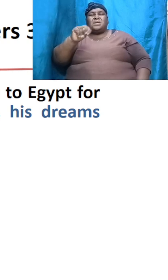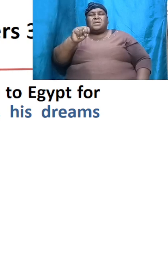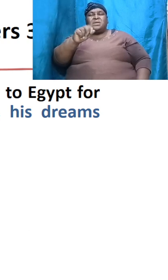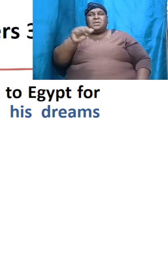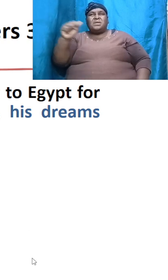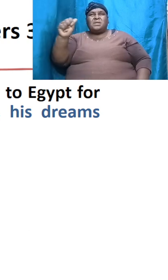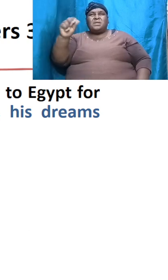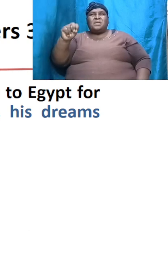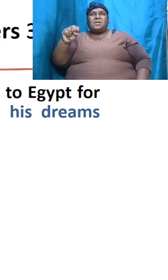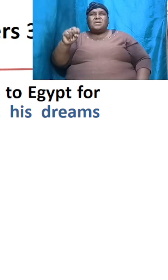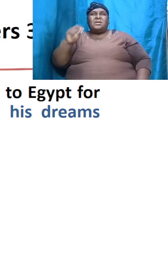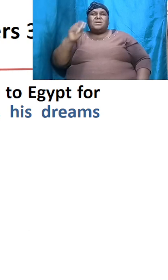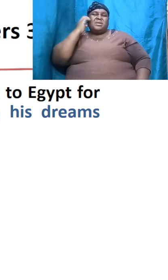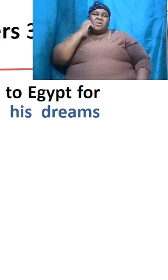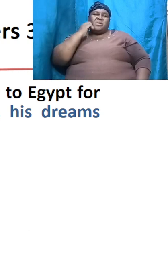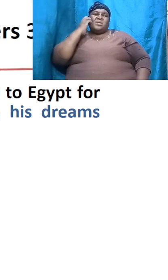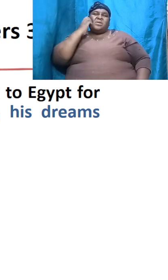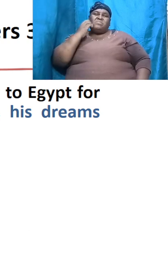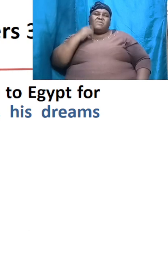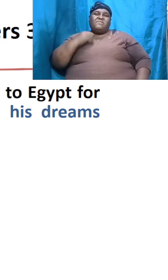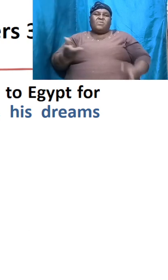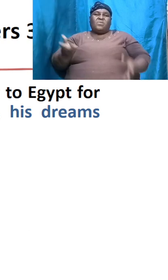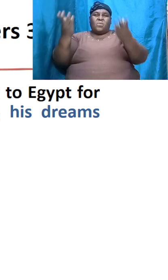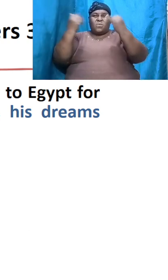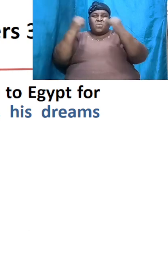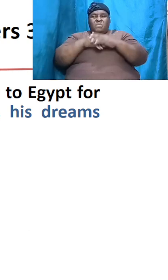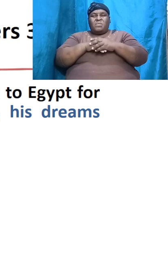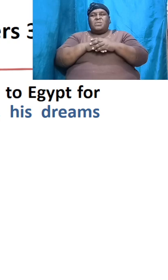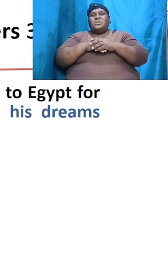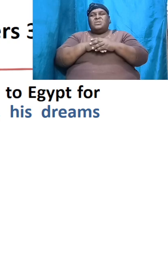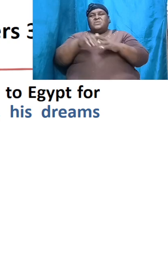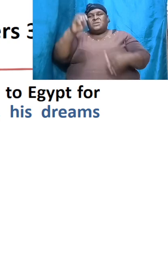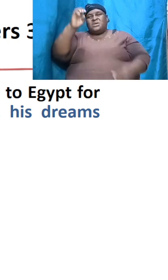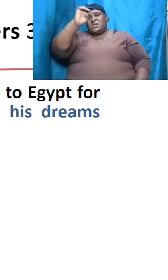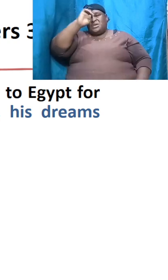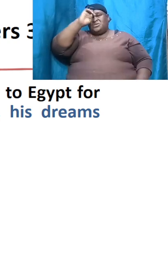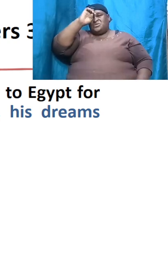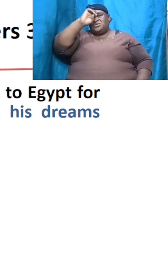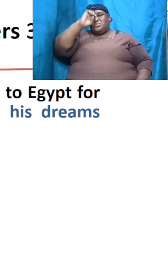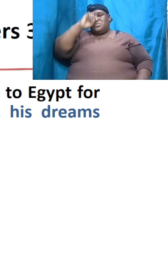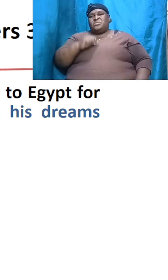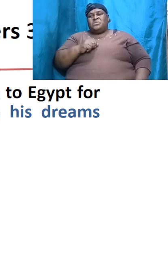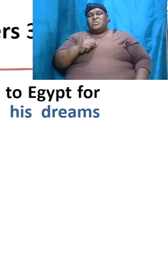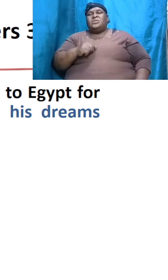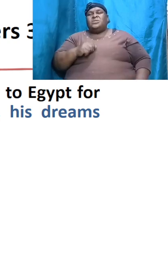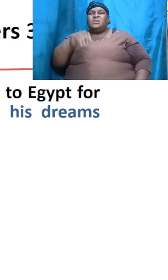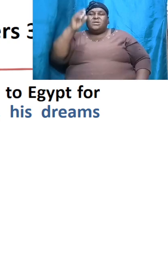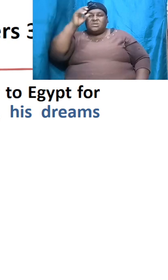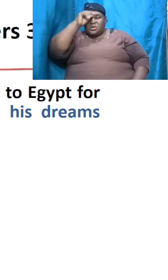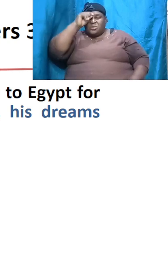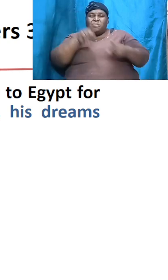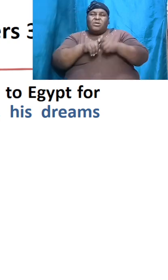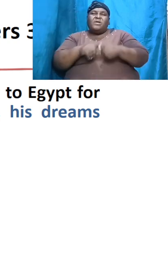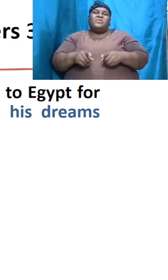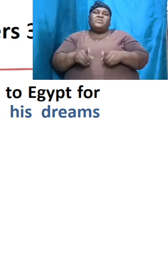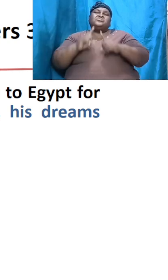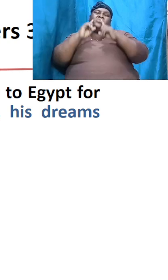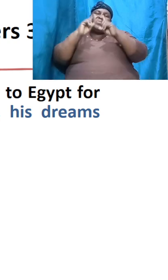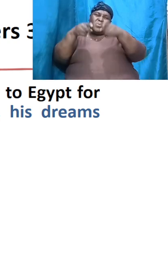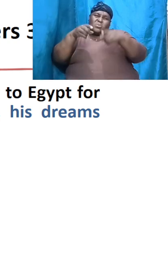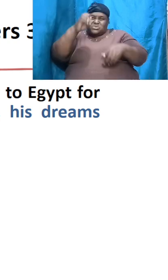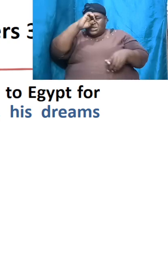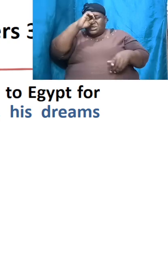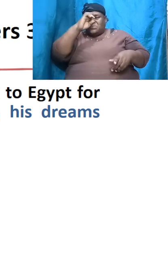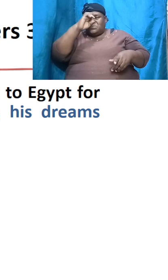incidentally it was here at this time under the circumstance that was there that his brothers when they came over and